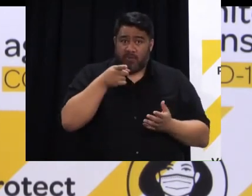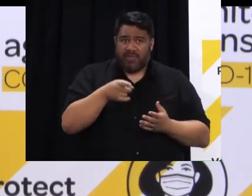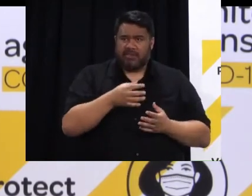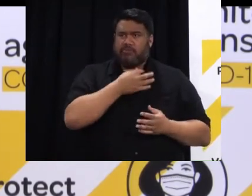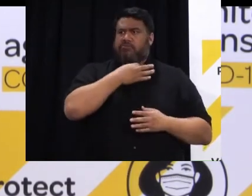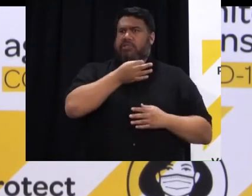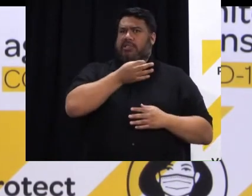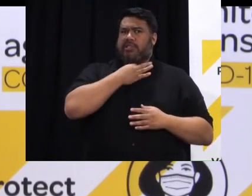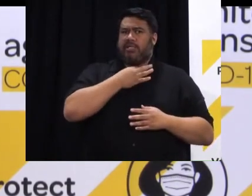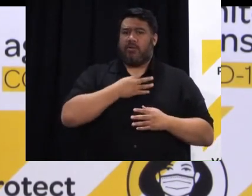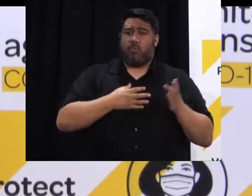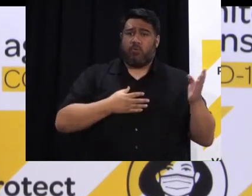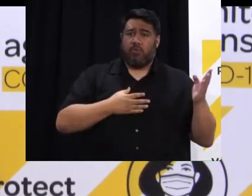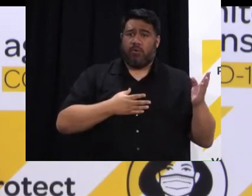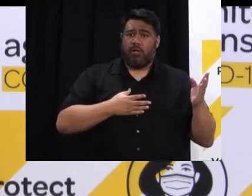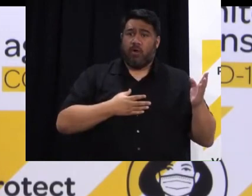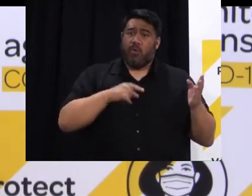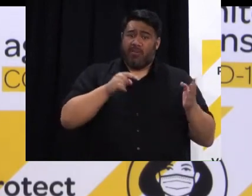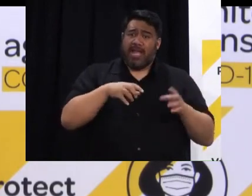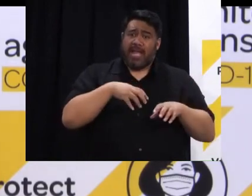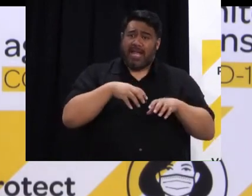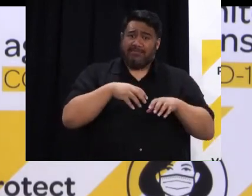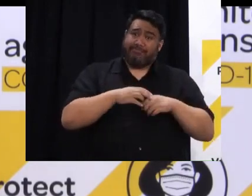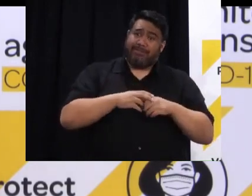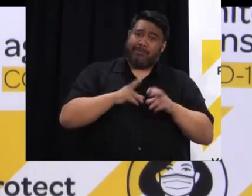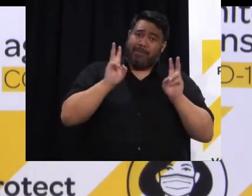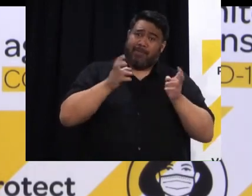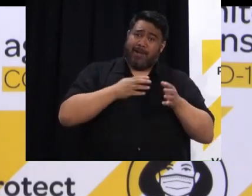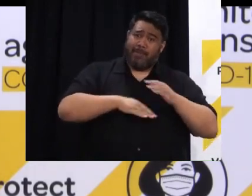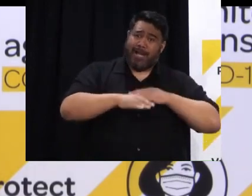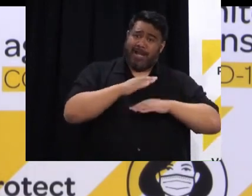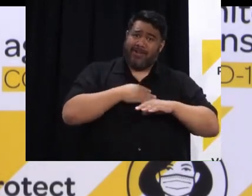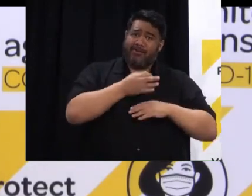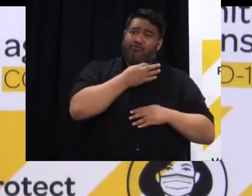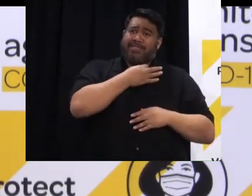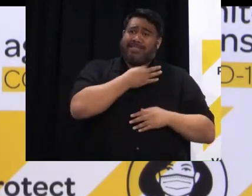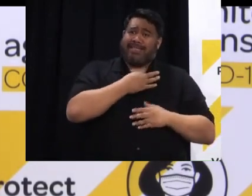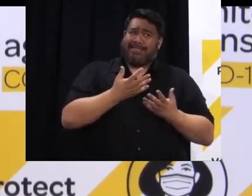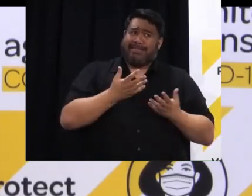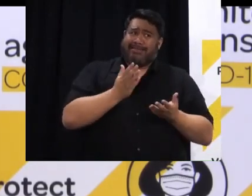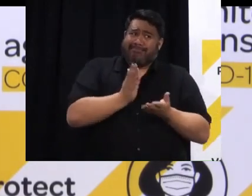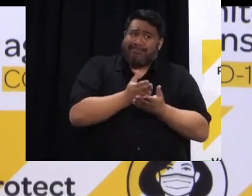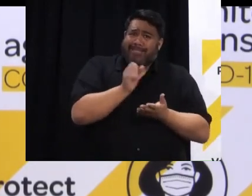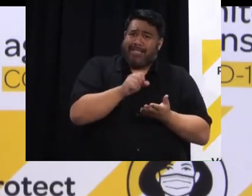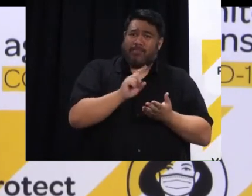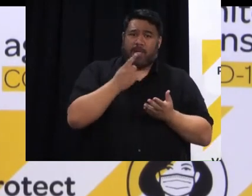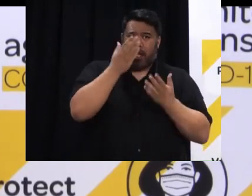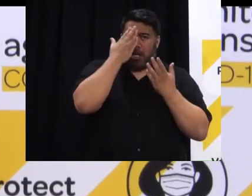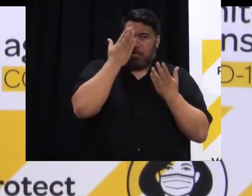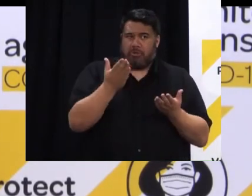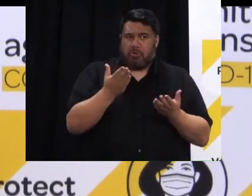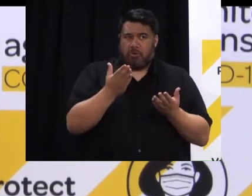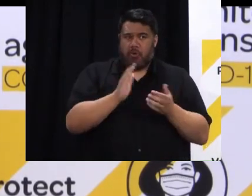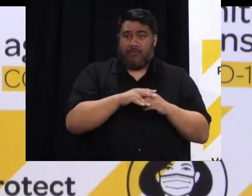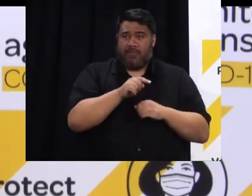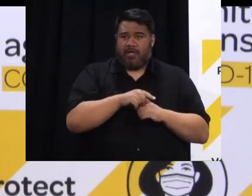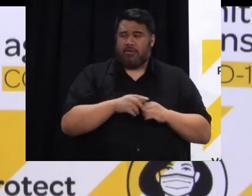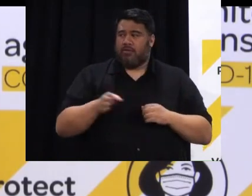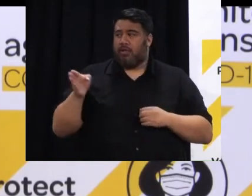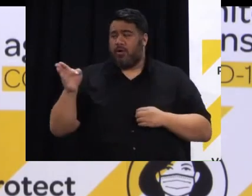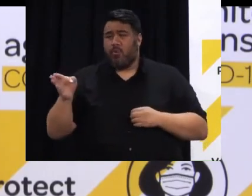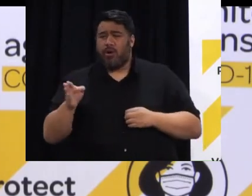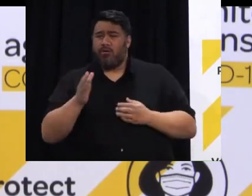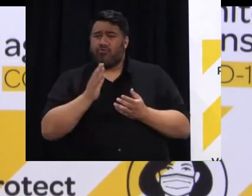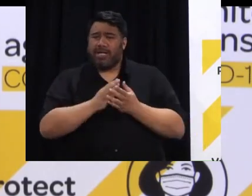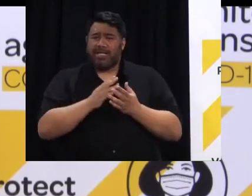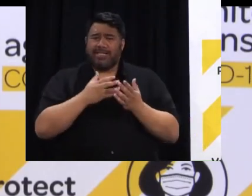I think it's a high risk activity potentially however I don't know any of the details about that interaction. I would say generally regardless of